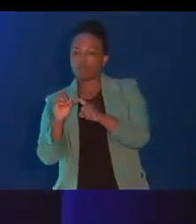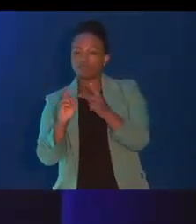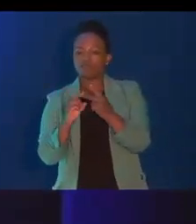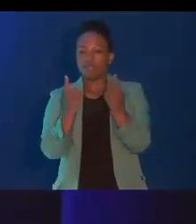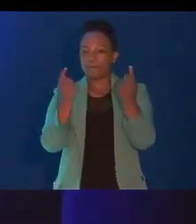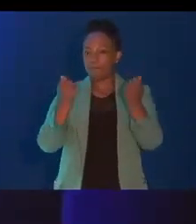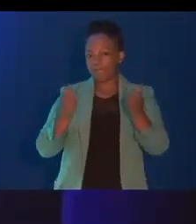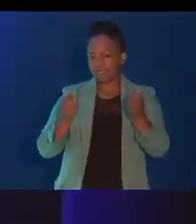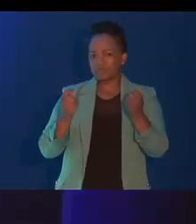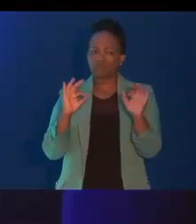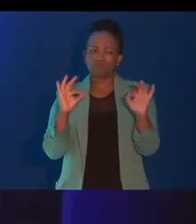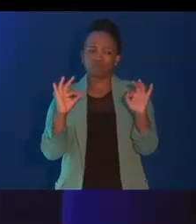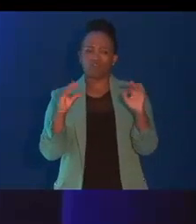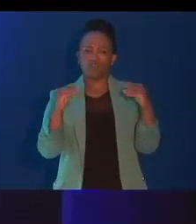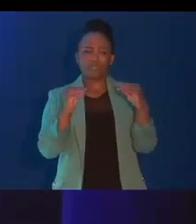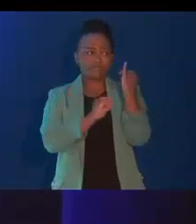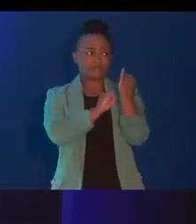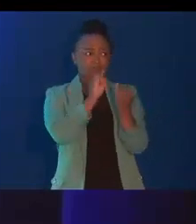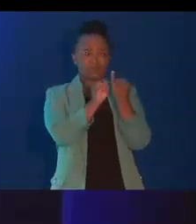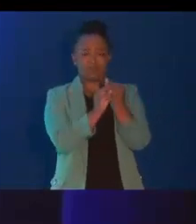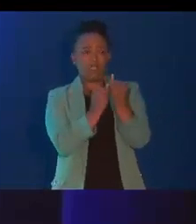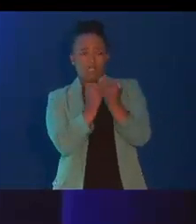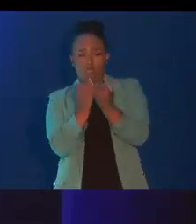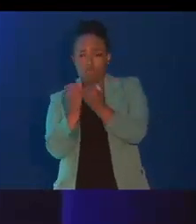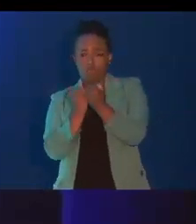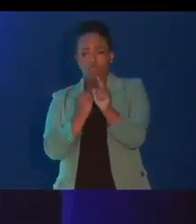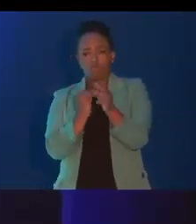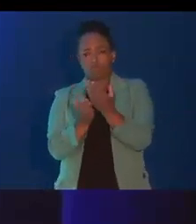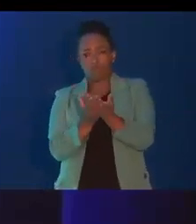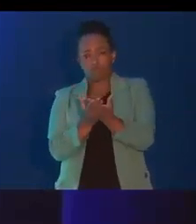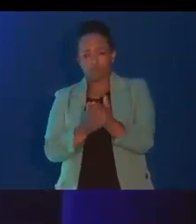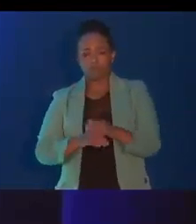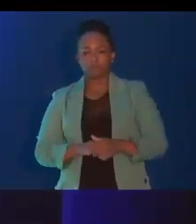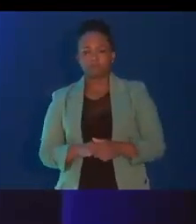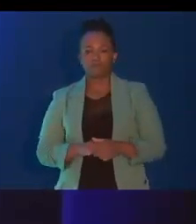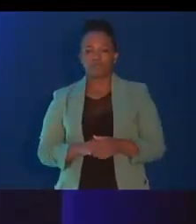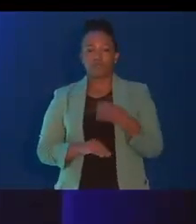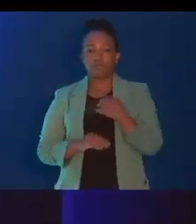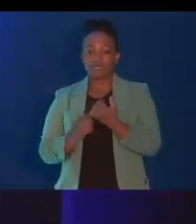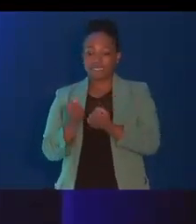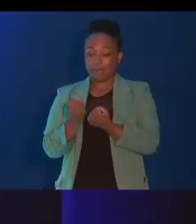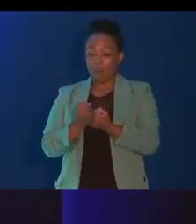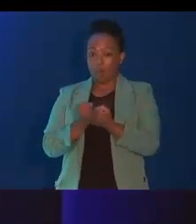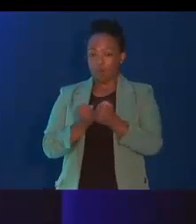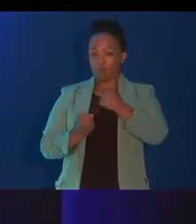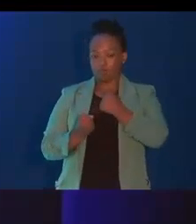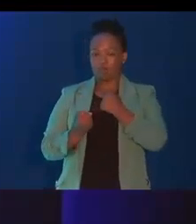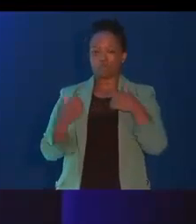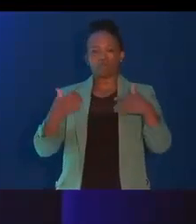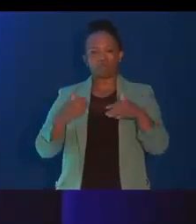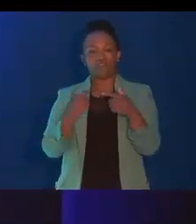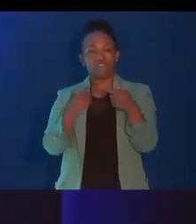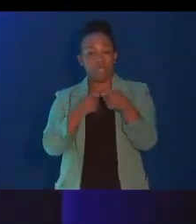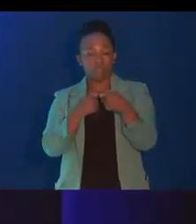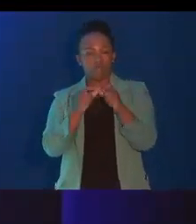with well-established international brands. I'm confident that with our support, this battle will be won